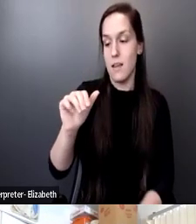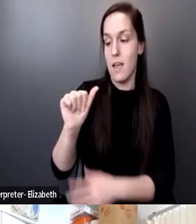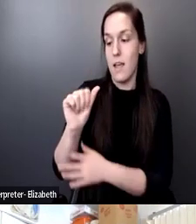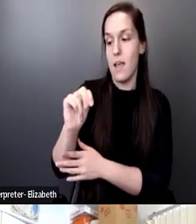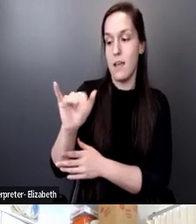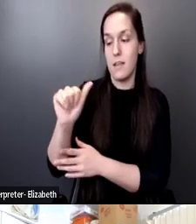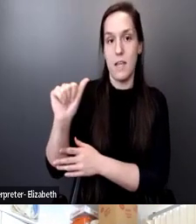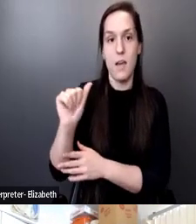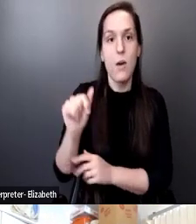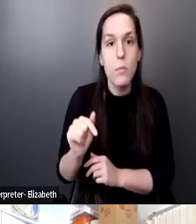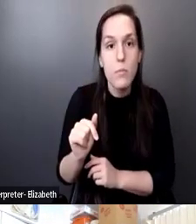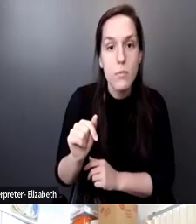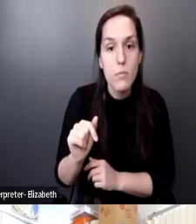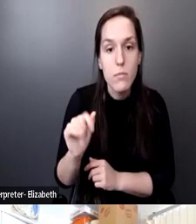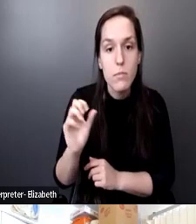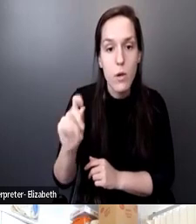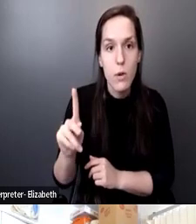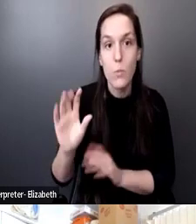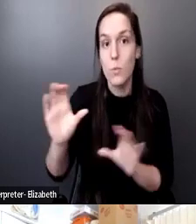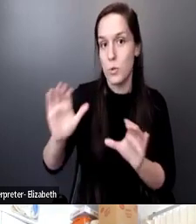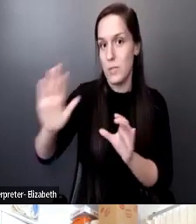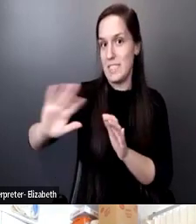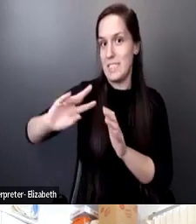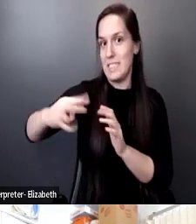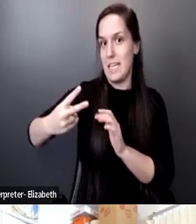Okay, we will do his second then.